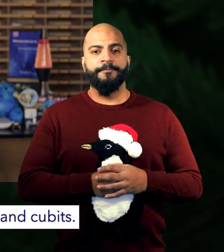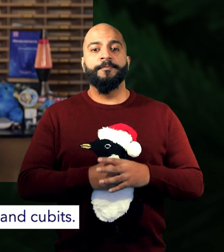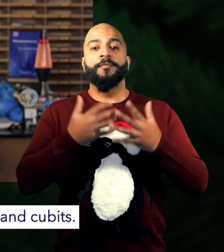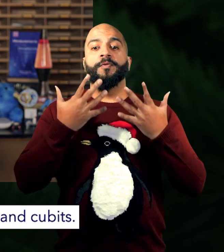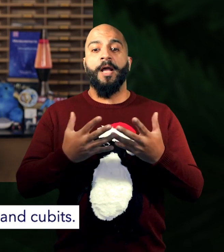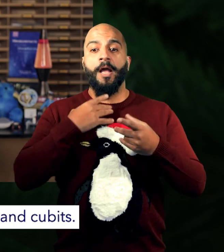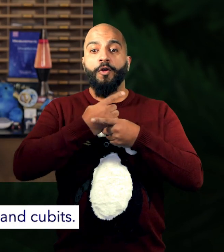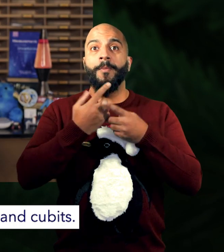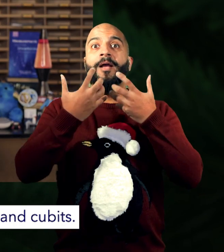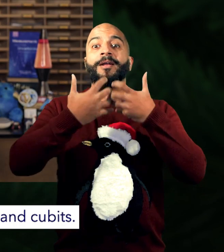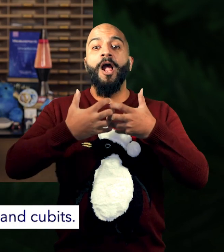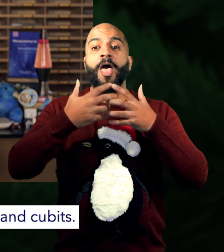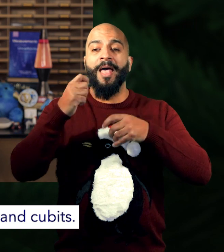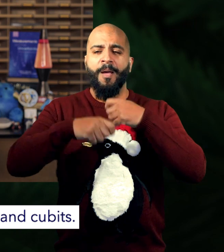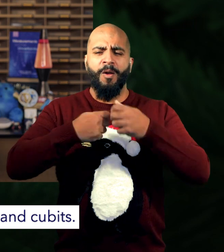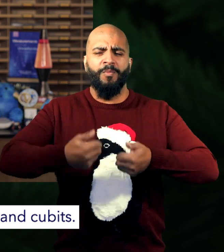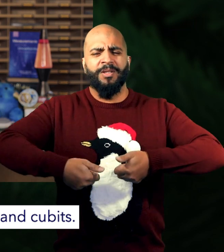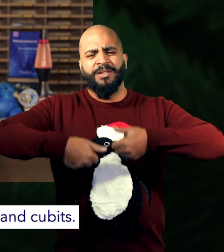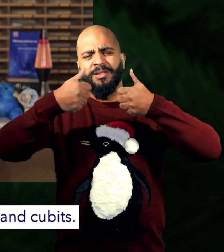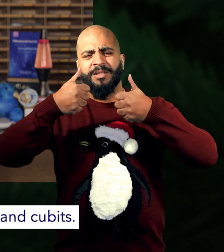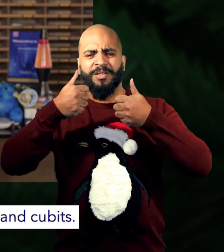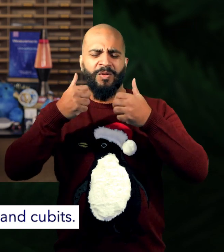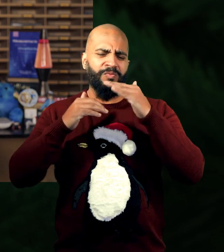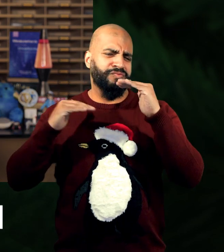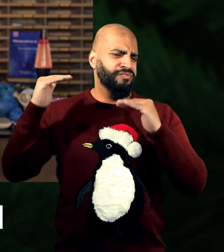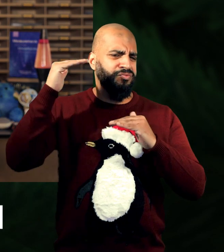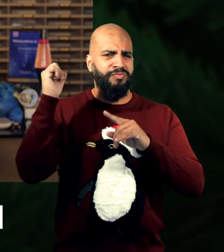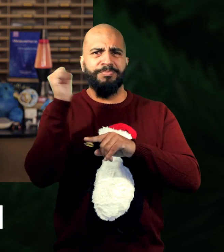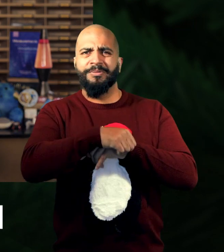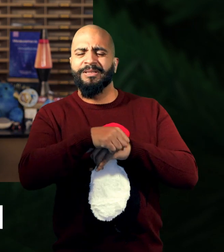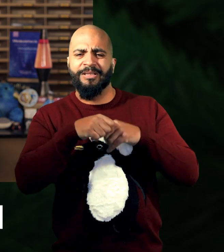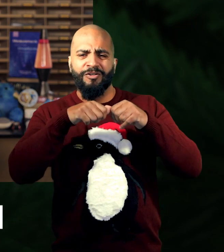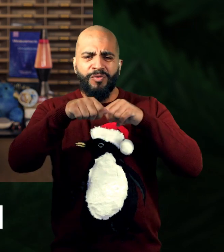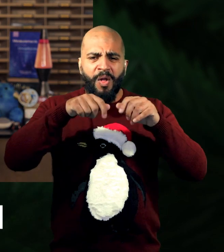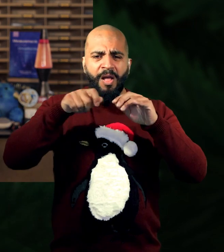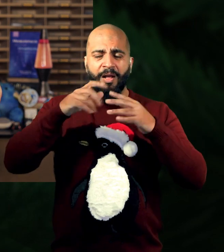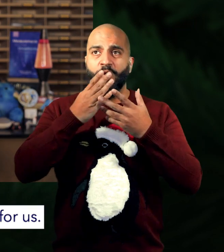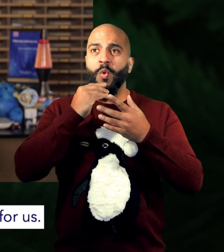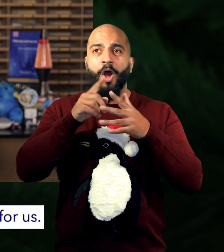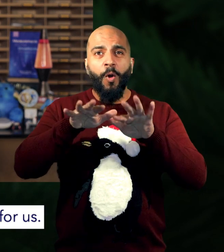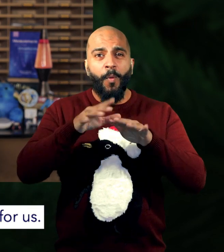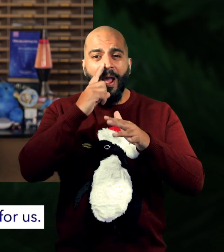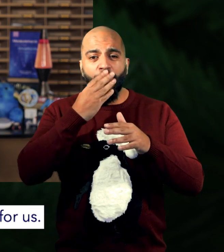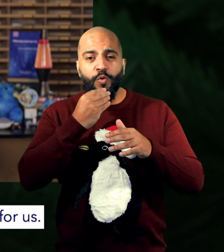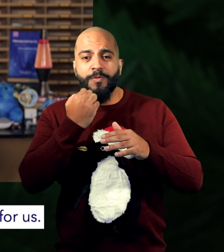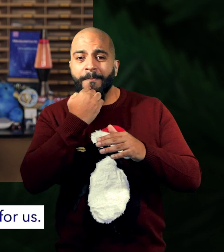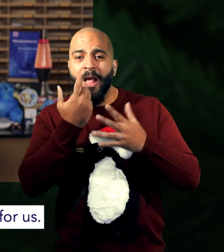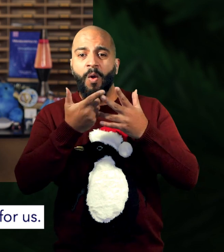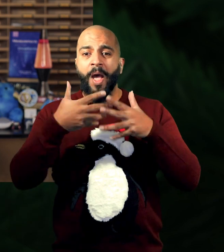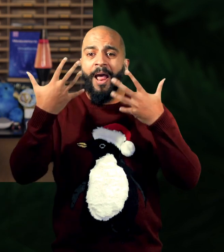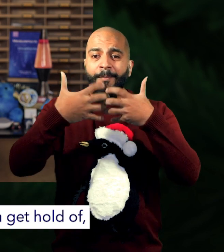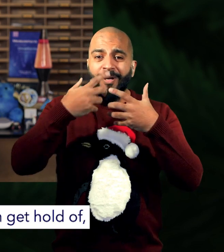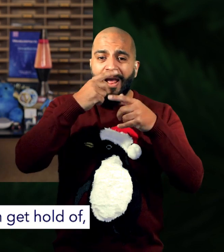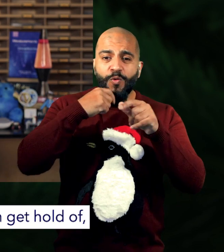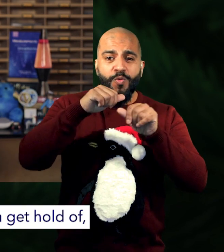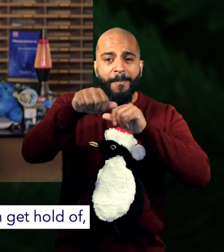So, nowadays, technology has advanced way beyond rulers and cubits. We have computers that can do the maps for us and we have machines that can do the measurements for